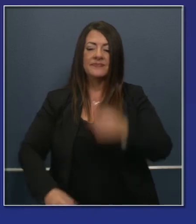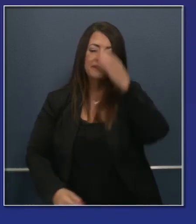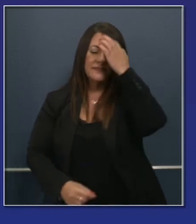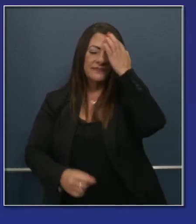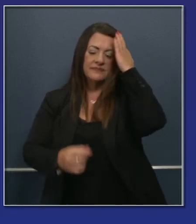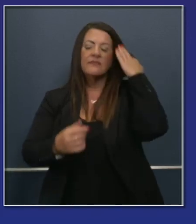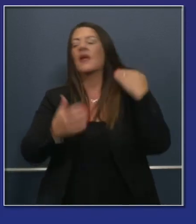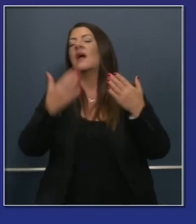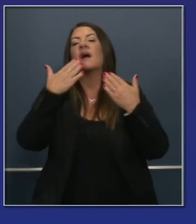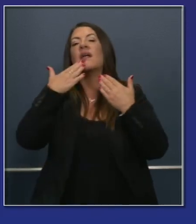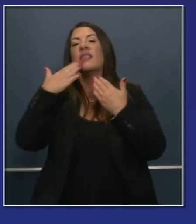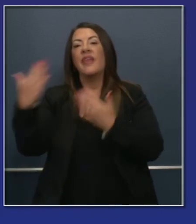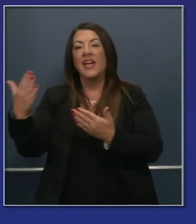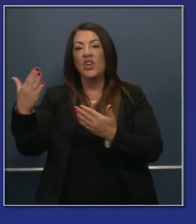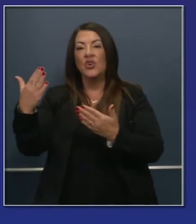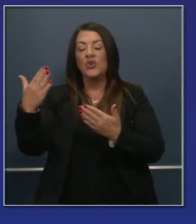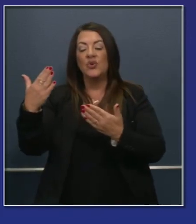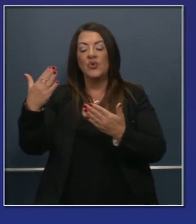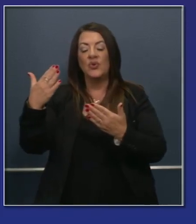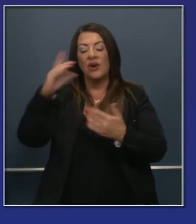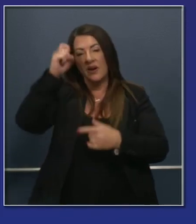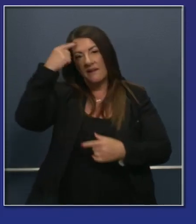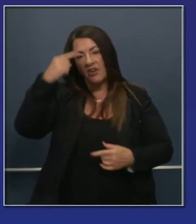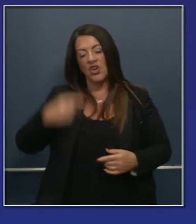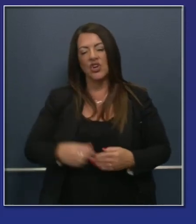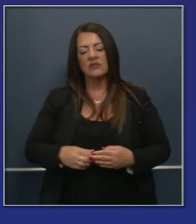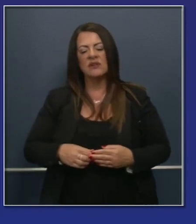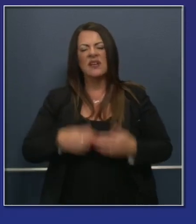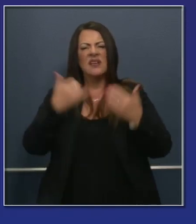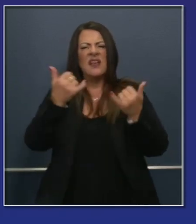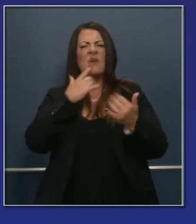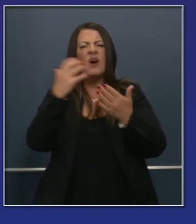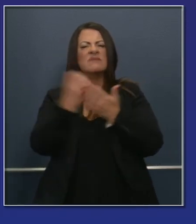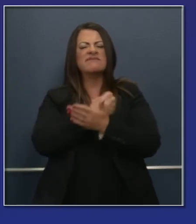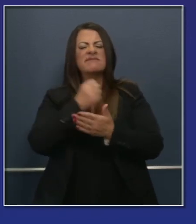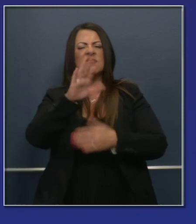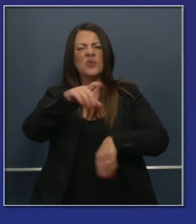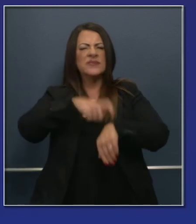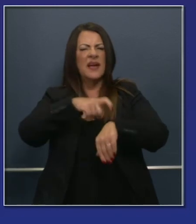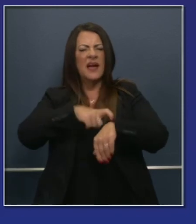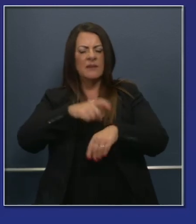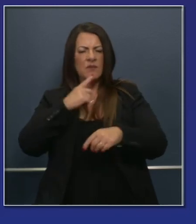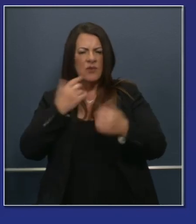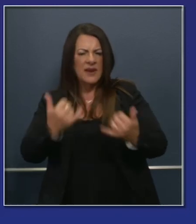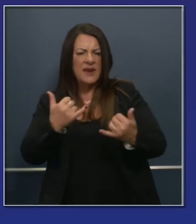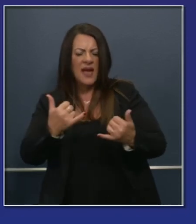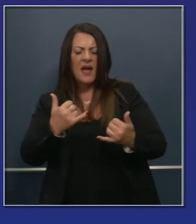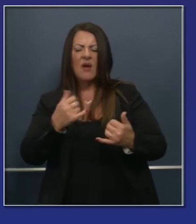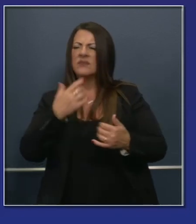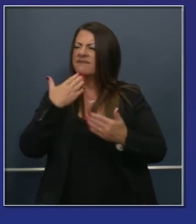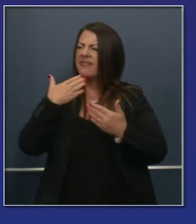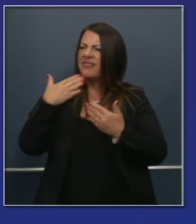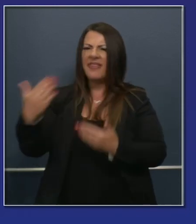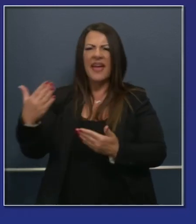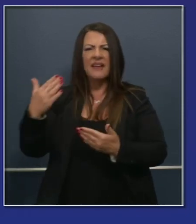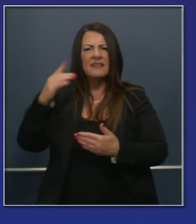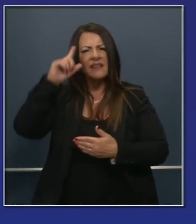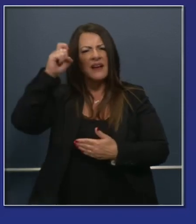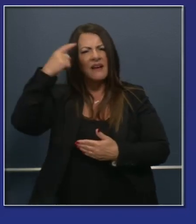Thank you, Mr. Governor. And I want to take a second at the outset to thank the governor and his team.